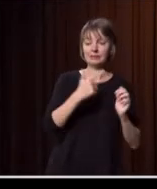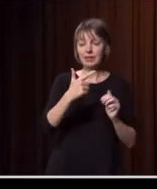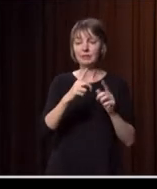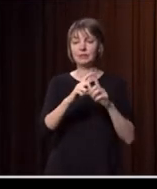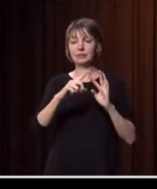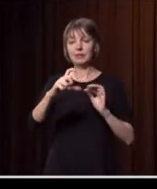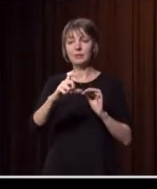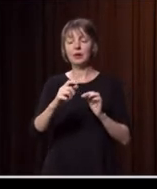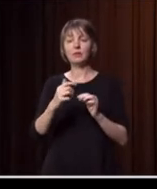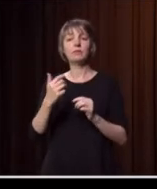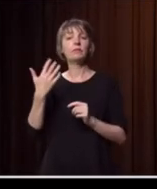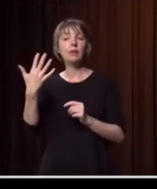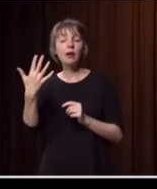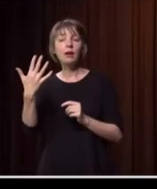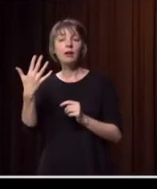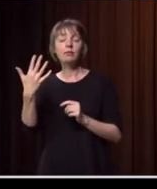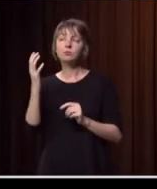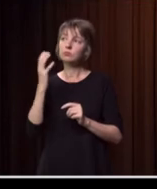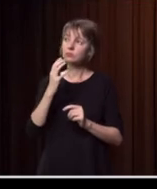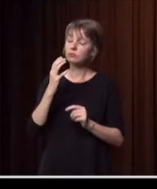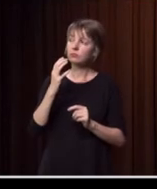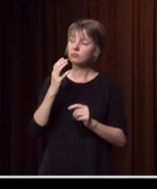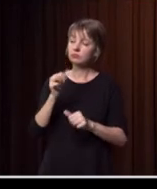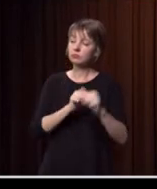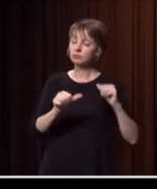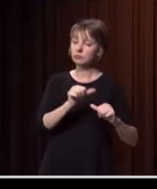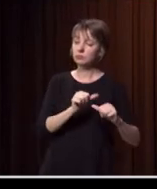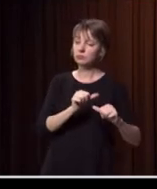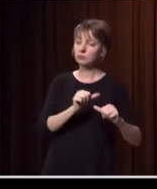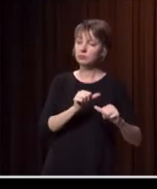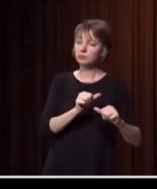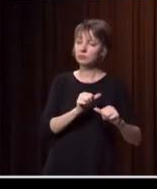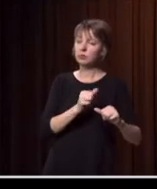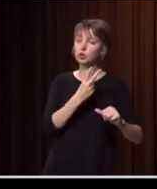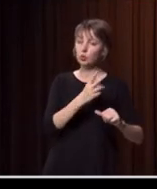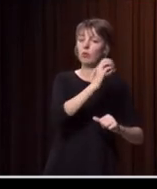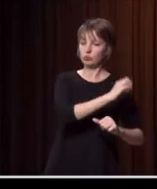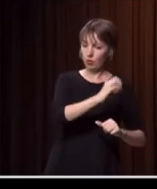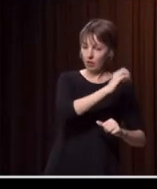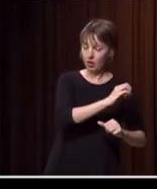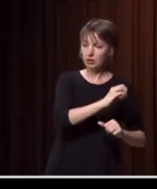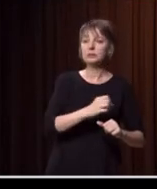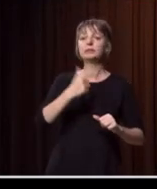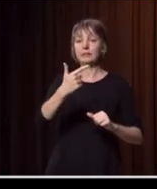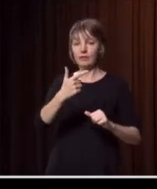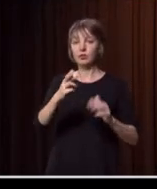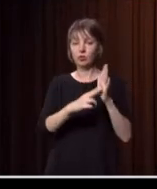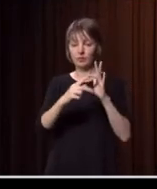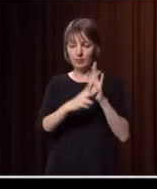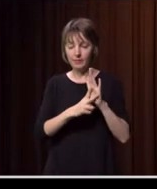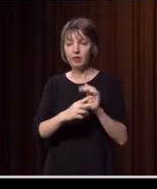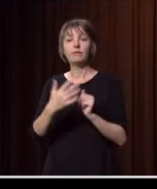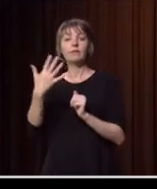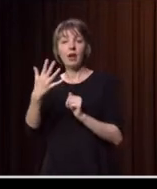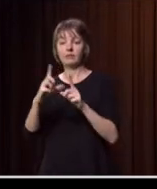five in, sorry, two in October, seven in November, five in